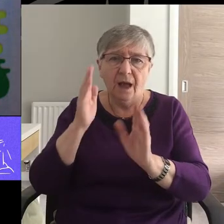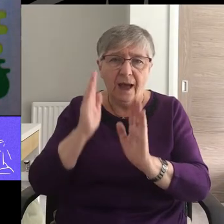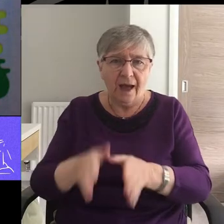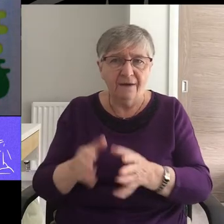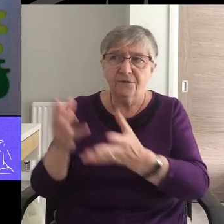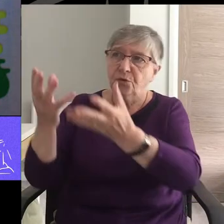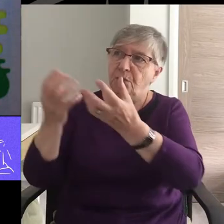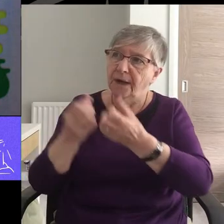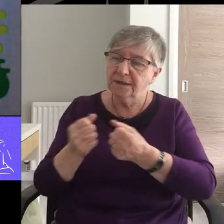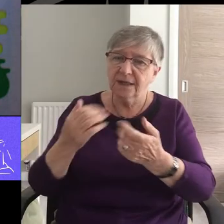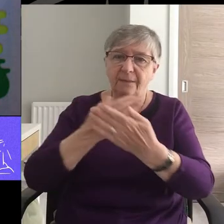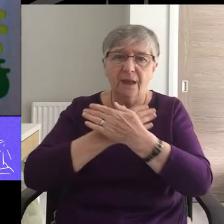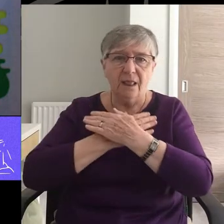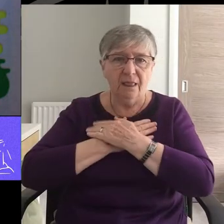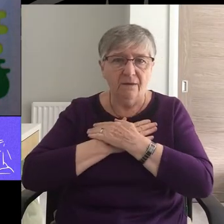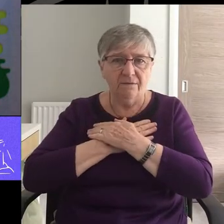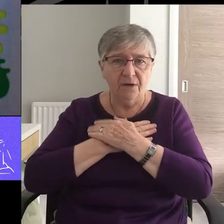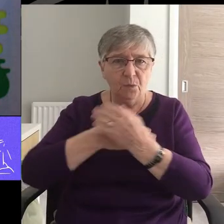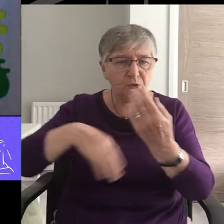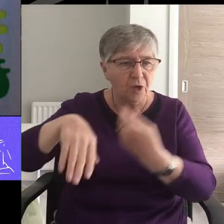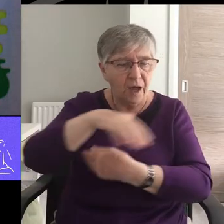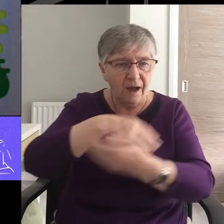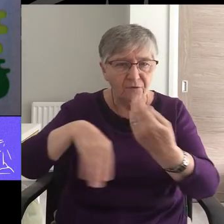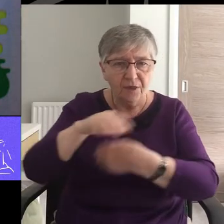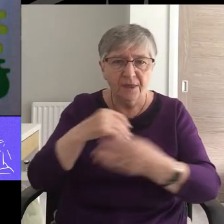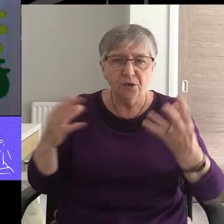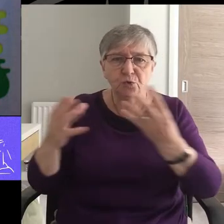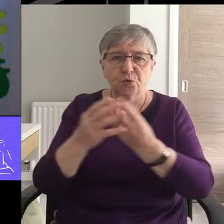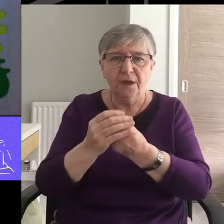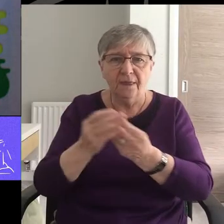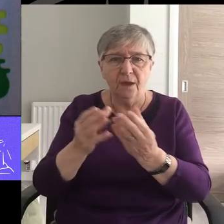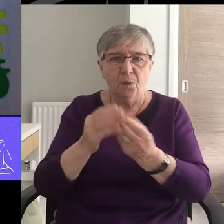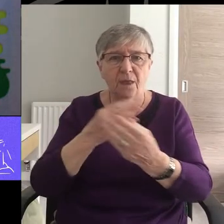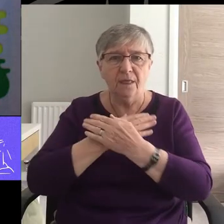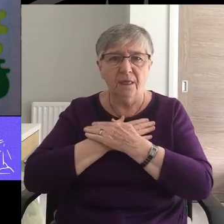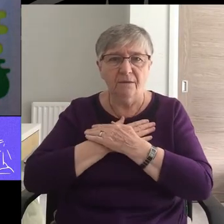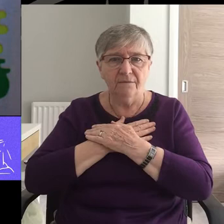love, which binds them all together in perfect unity.